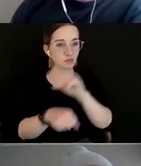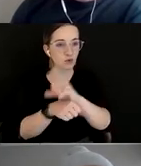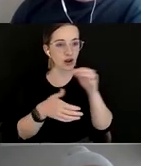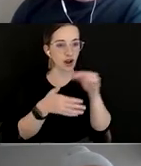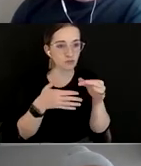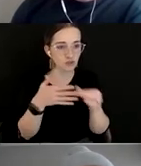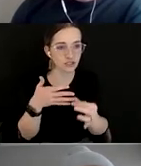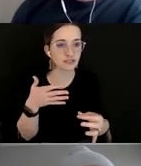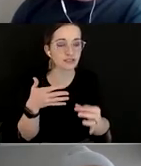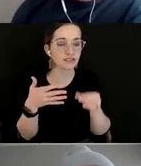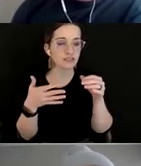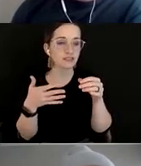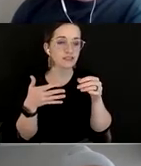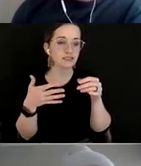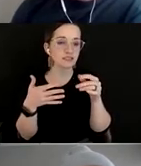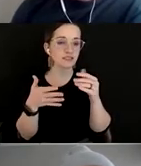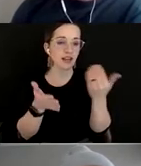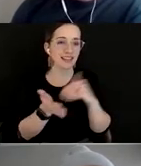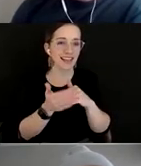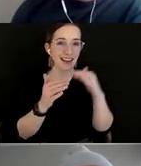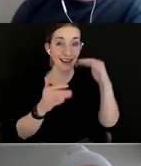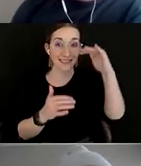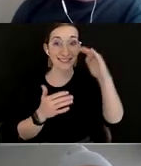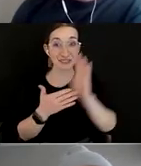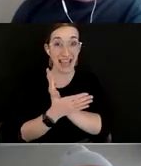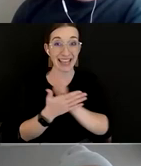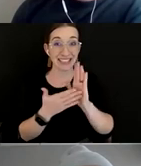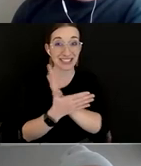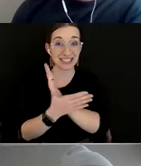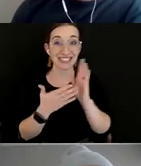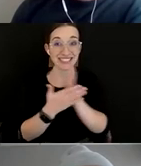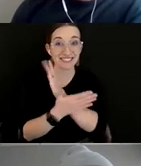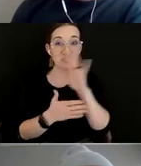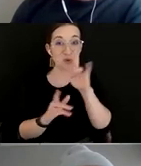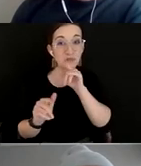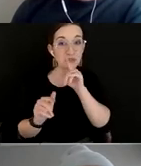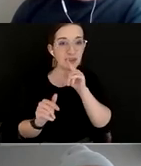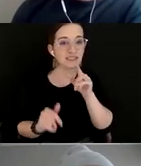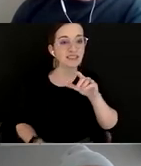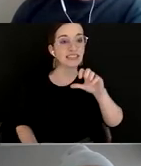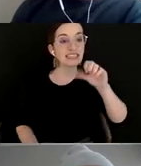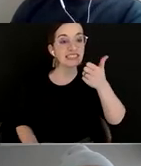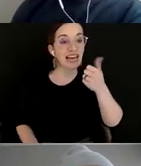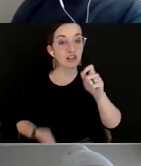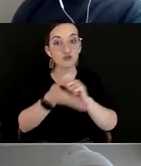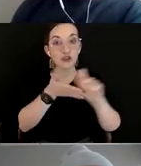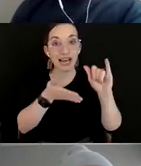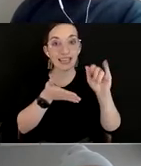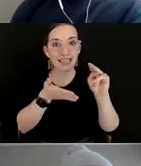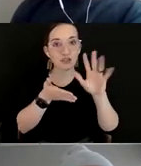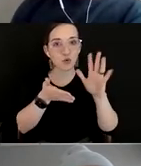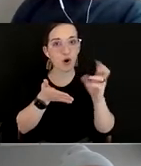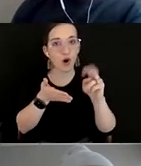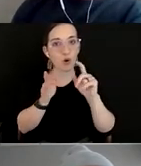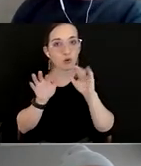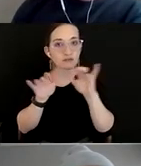But again, we're getting kind of a great range. There are 10 write in questions as well. So we'll be